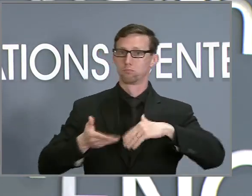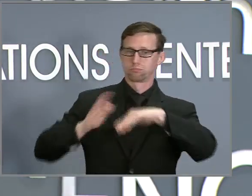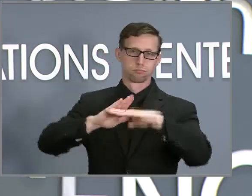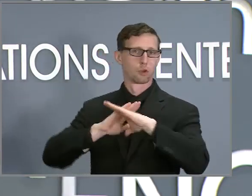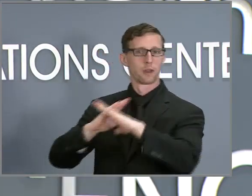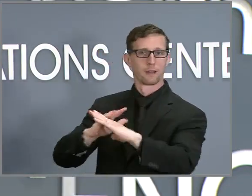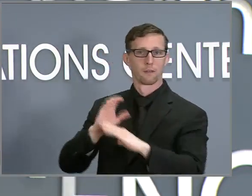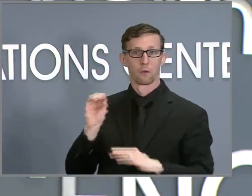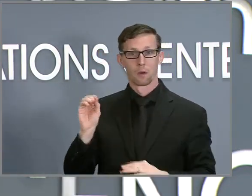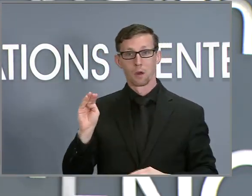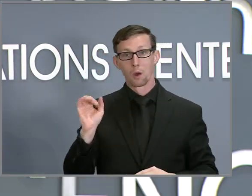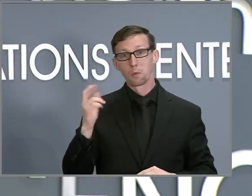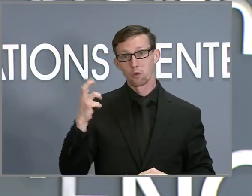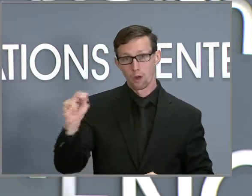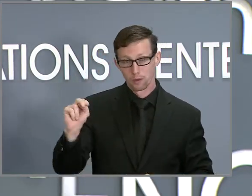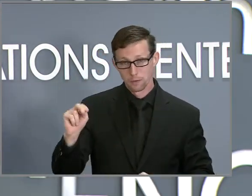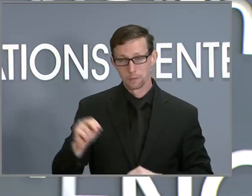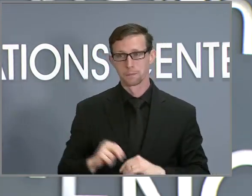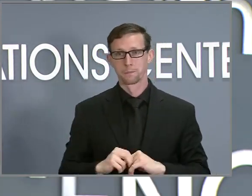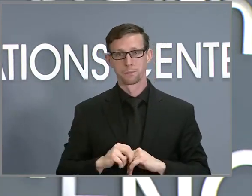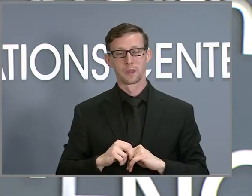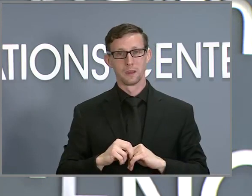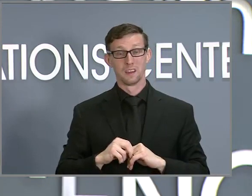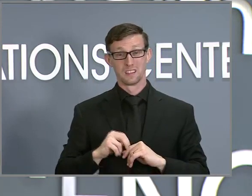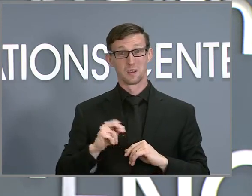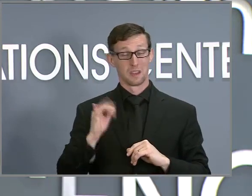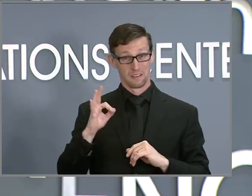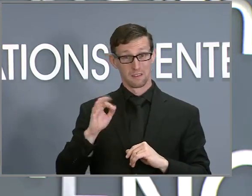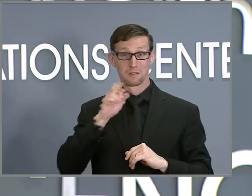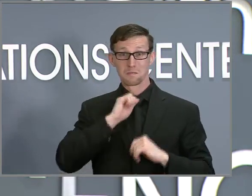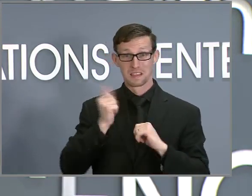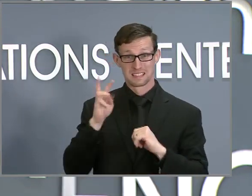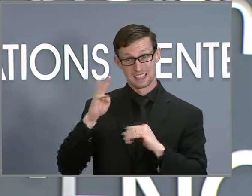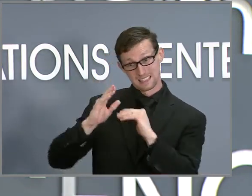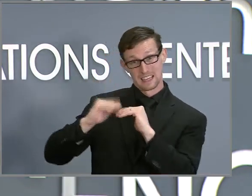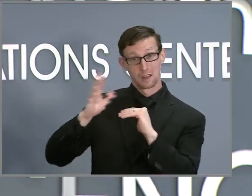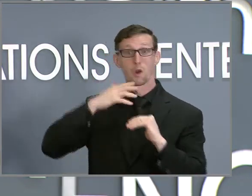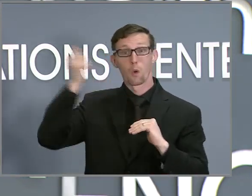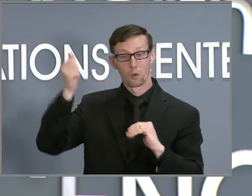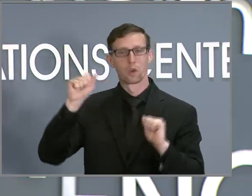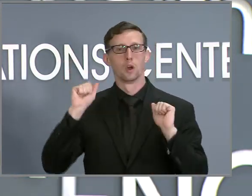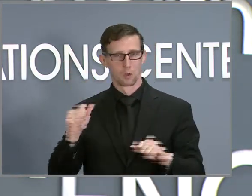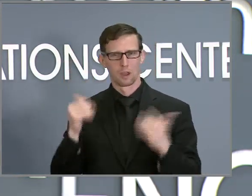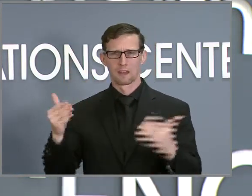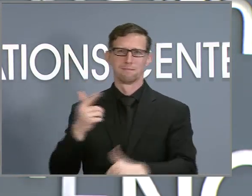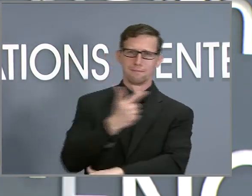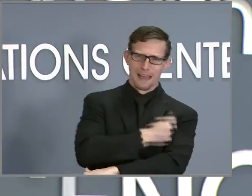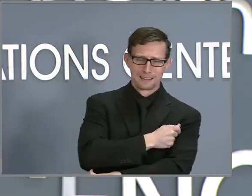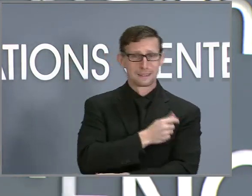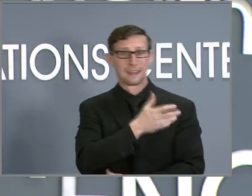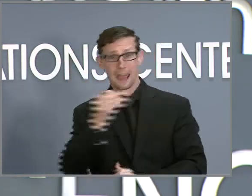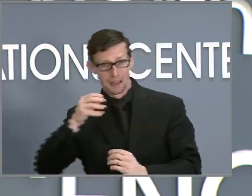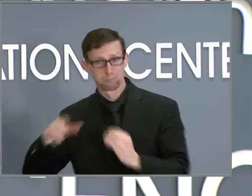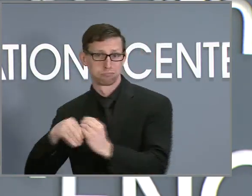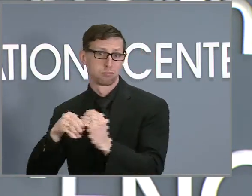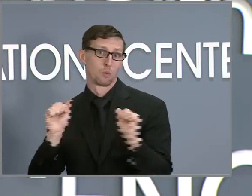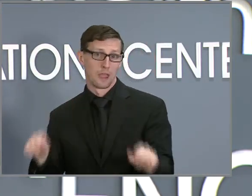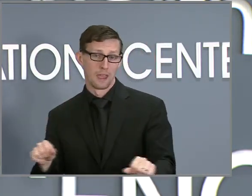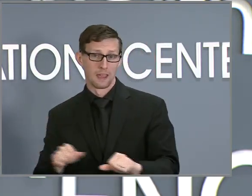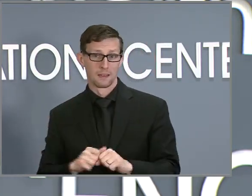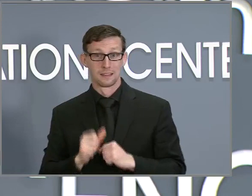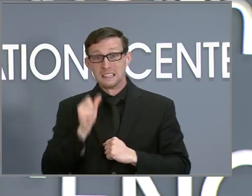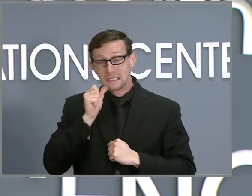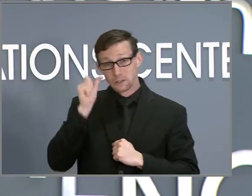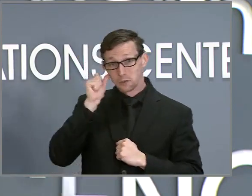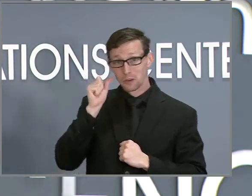available for those 16 and older. Yesterday, the FDA recommended boosters for children 12 through 15 years of age, but the